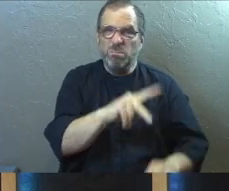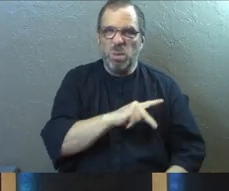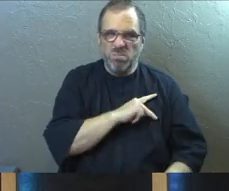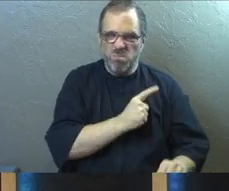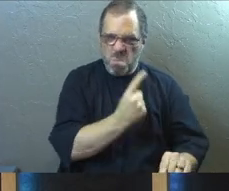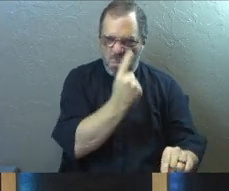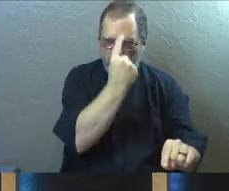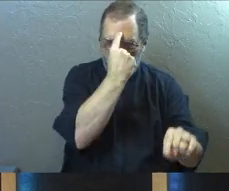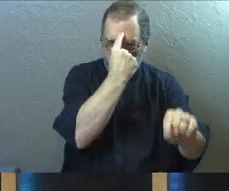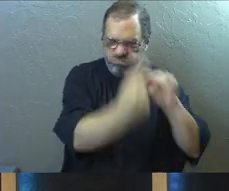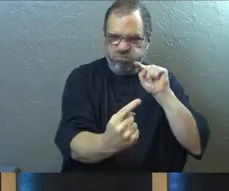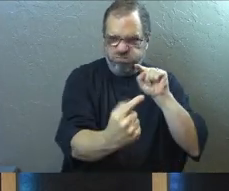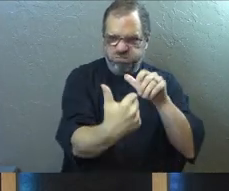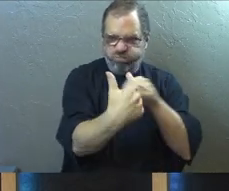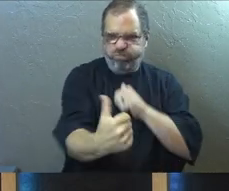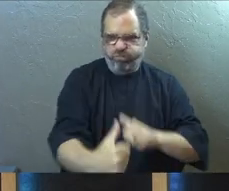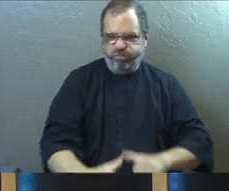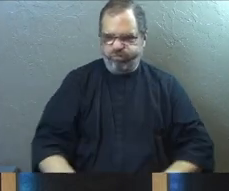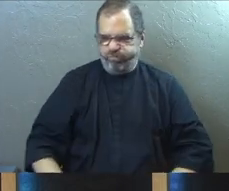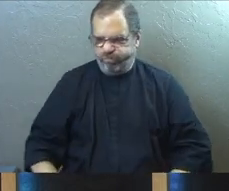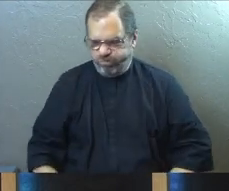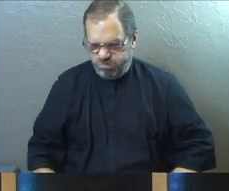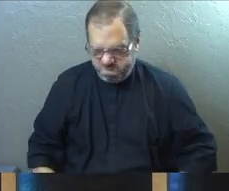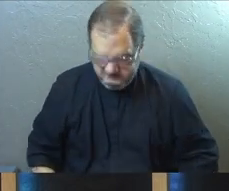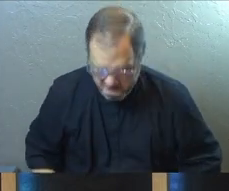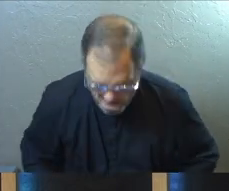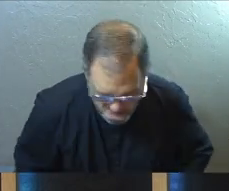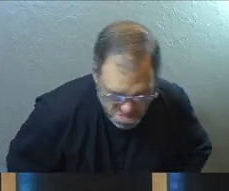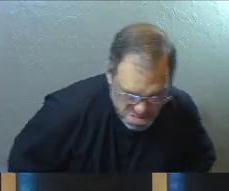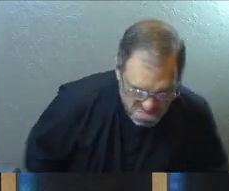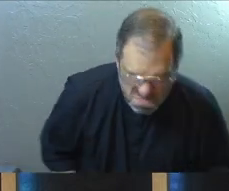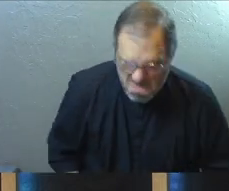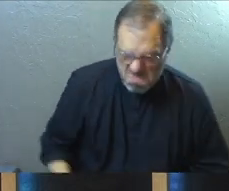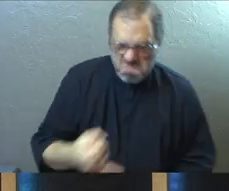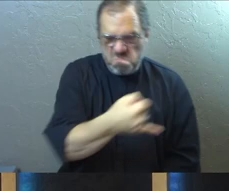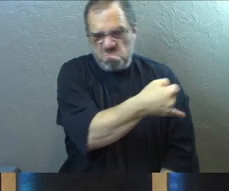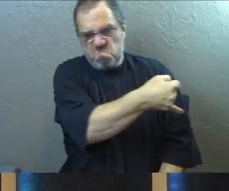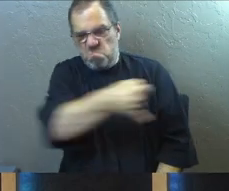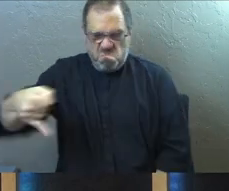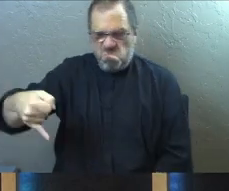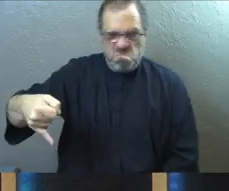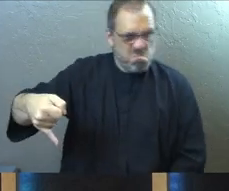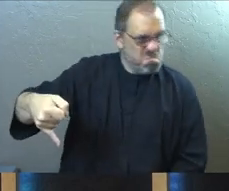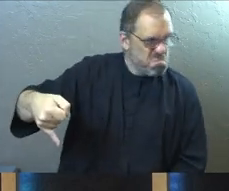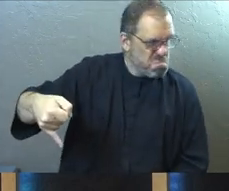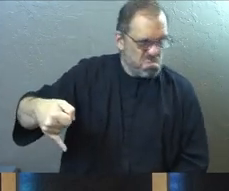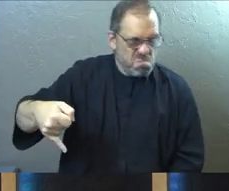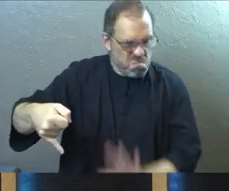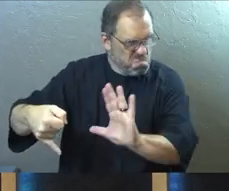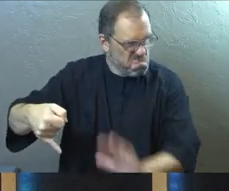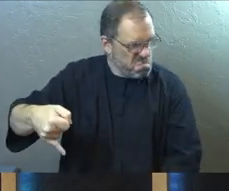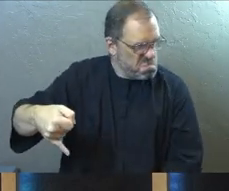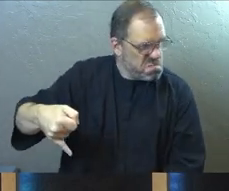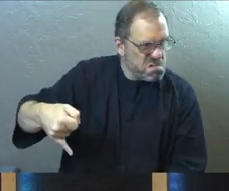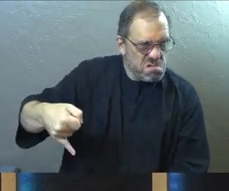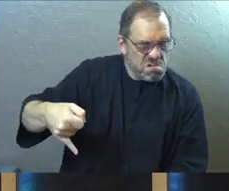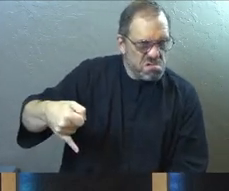level, very separate. Very divided. We have a view of each other. Or